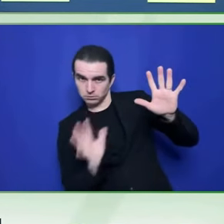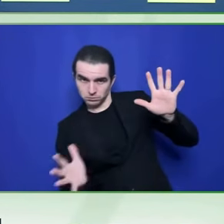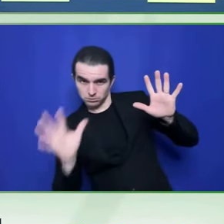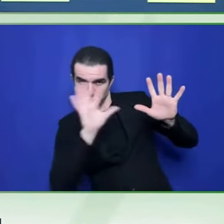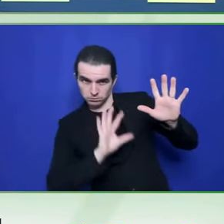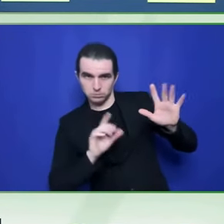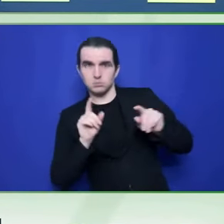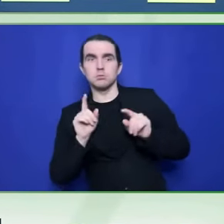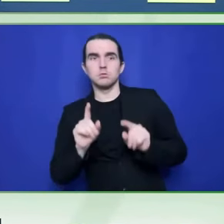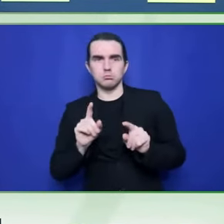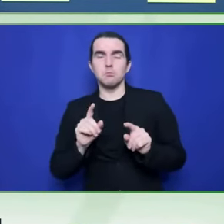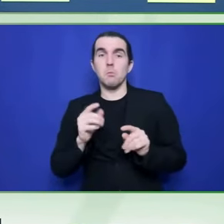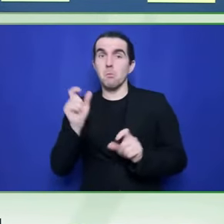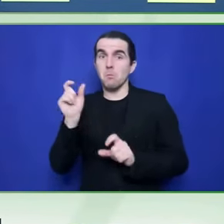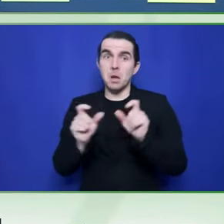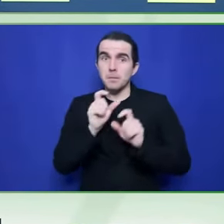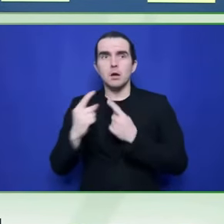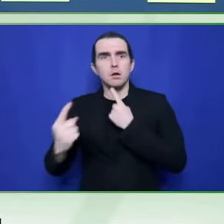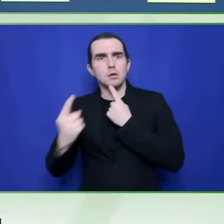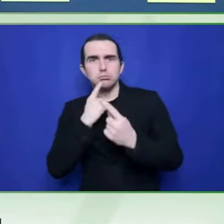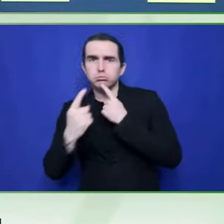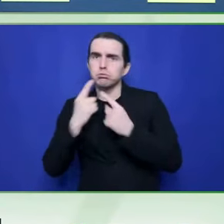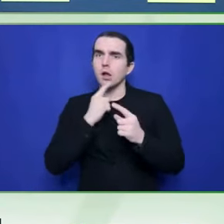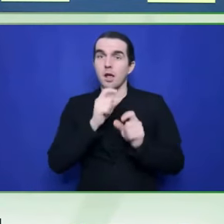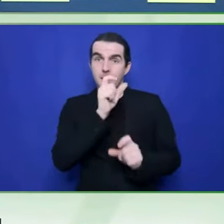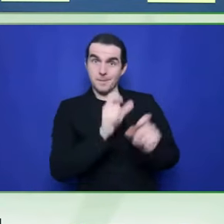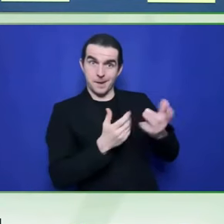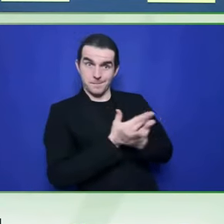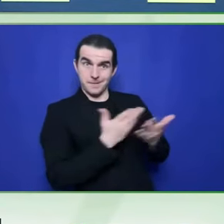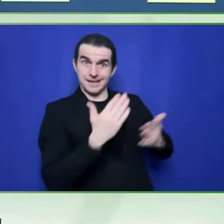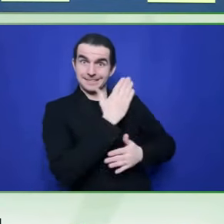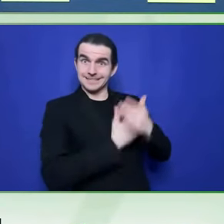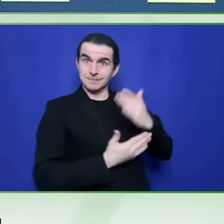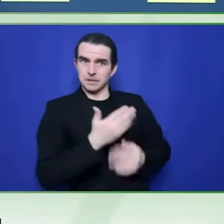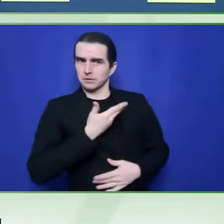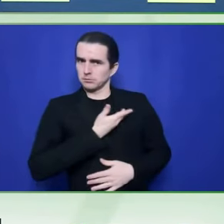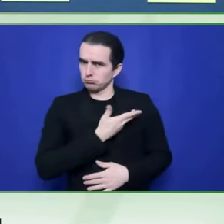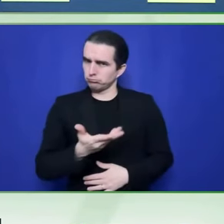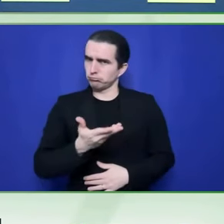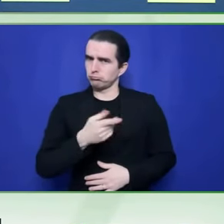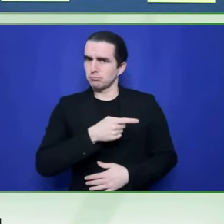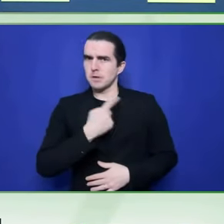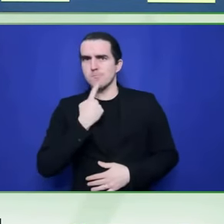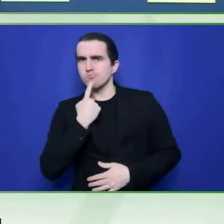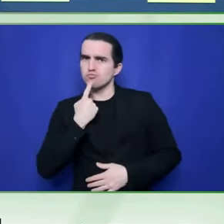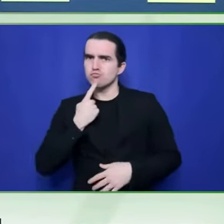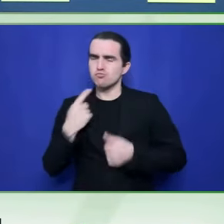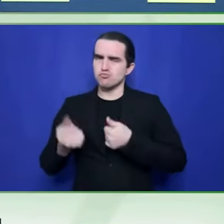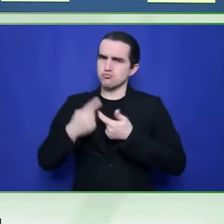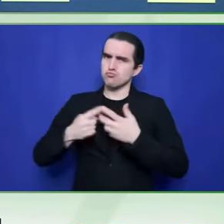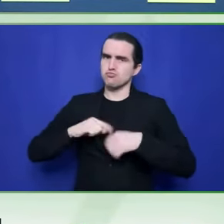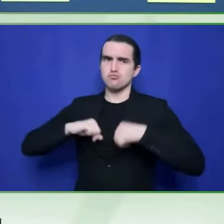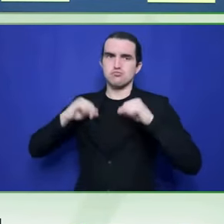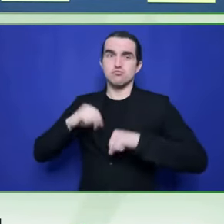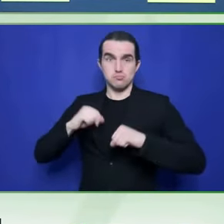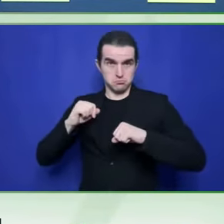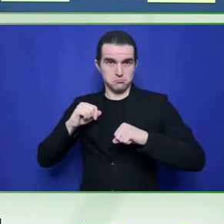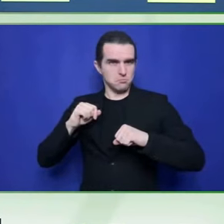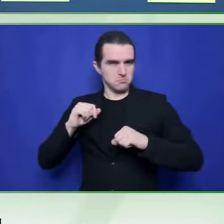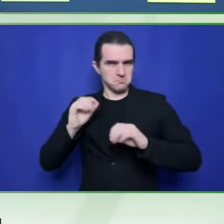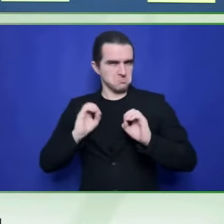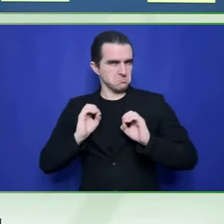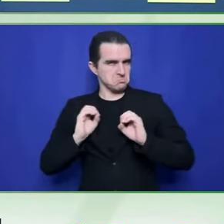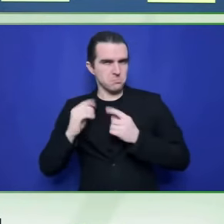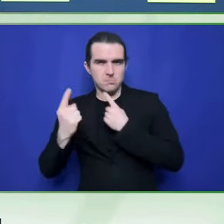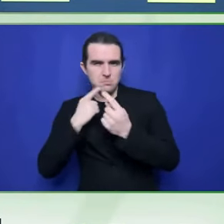like, you know, head over some, uh, a decision making mechanism, such as some consulting mechanism on gender